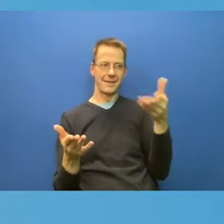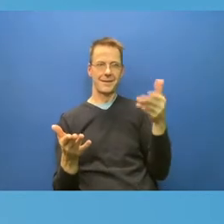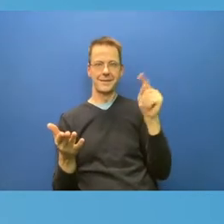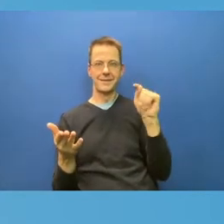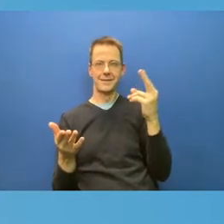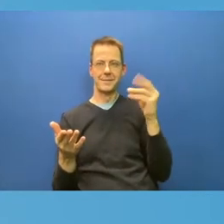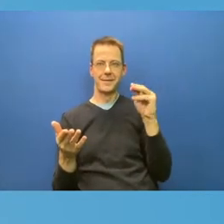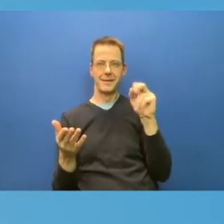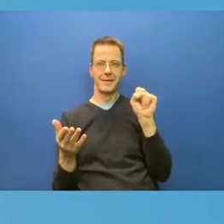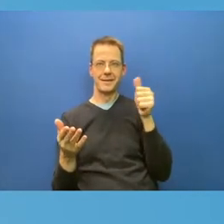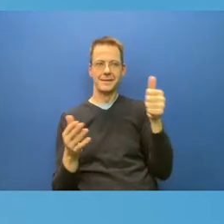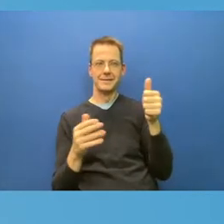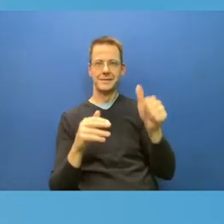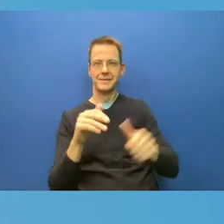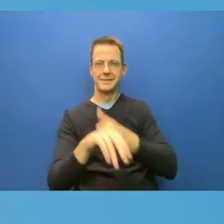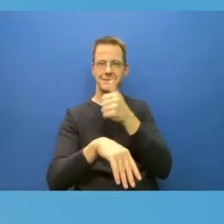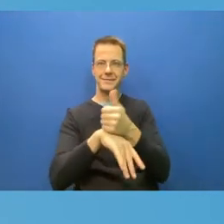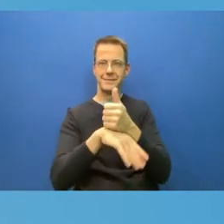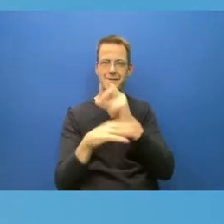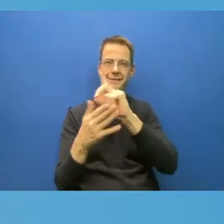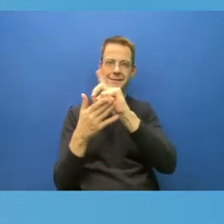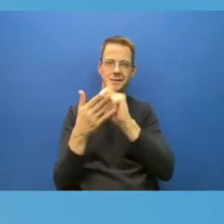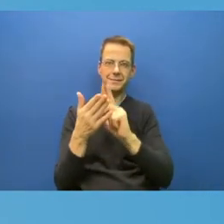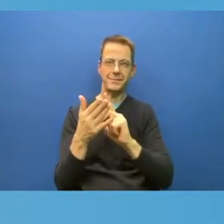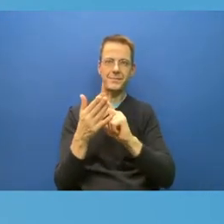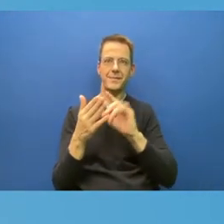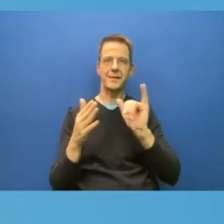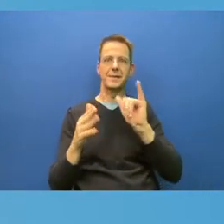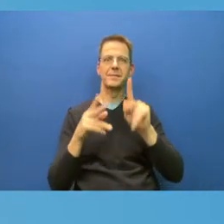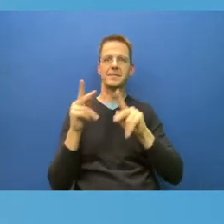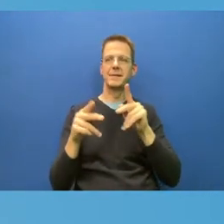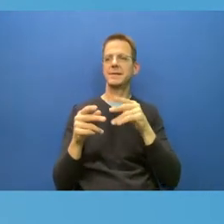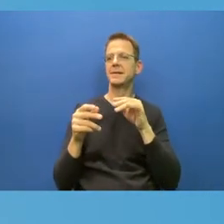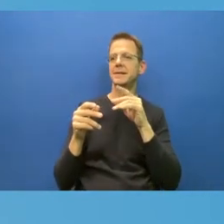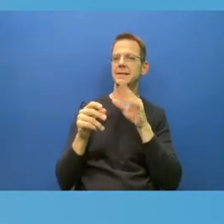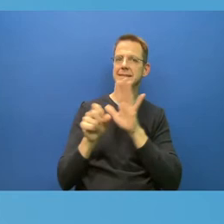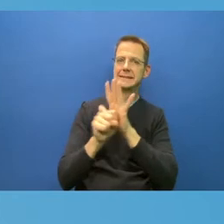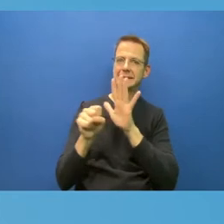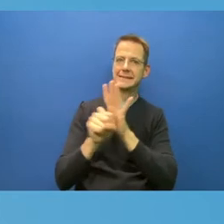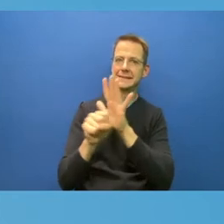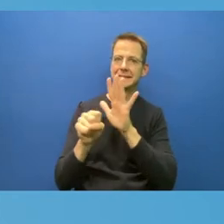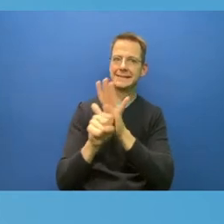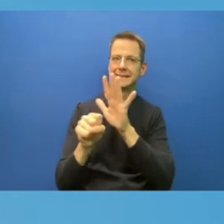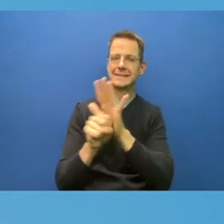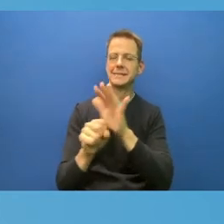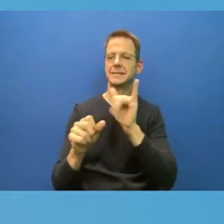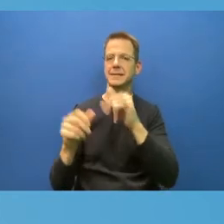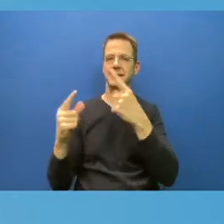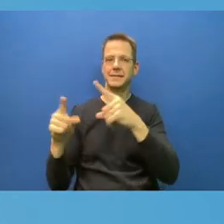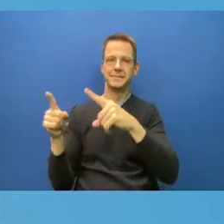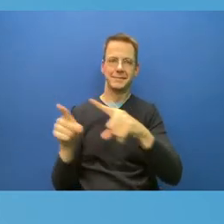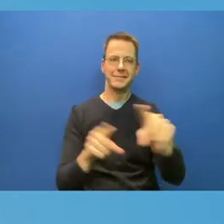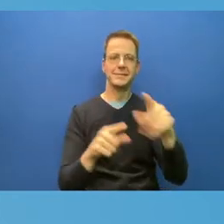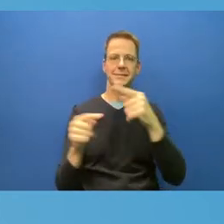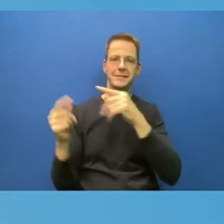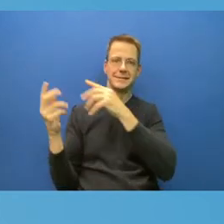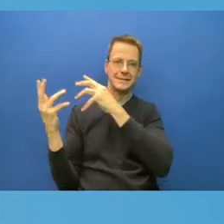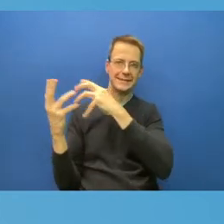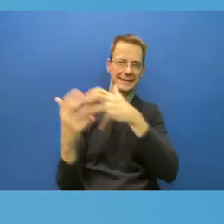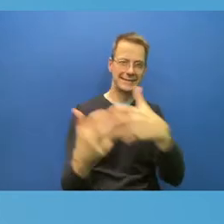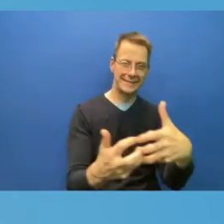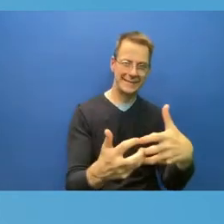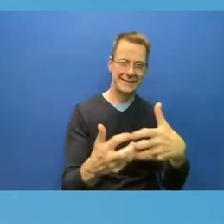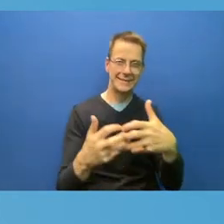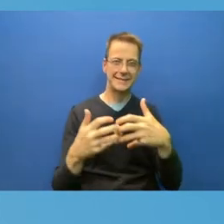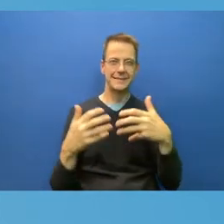how we can make that happen for it all to come together for us not to have a February that